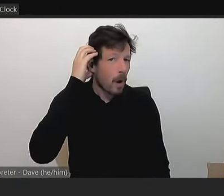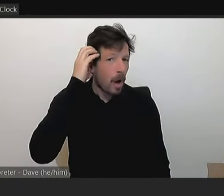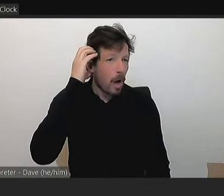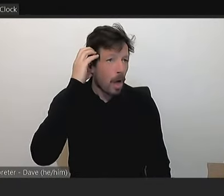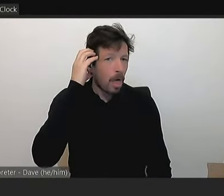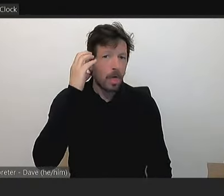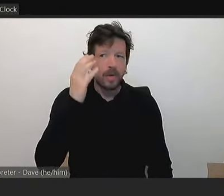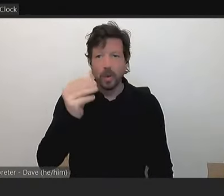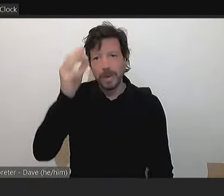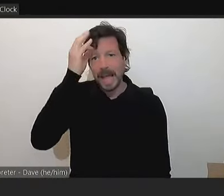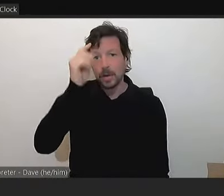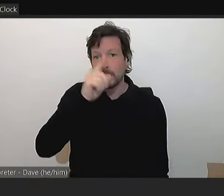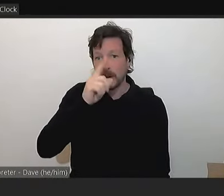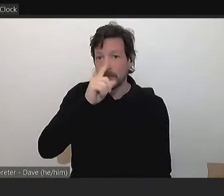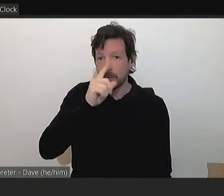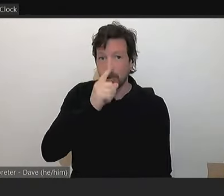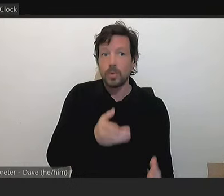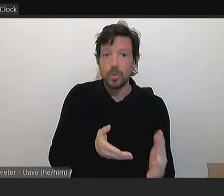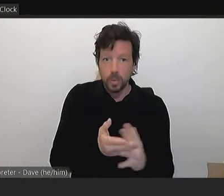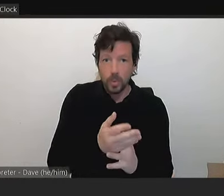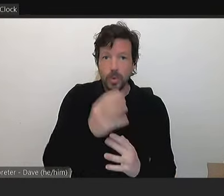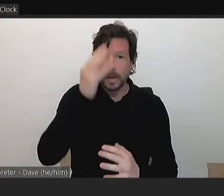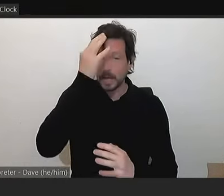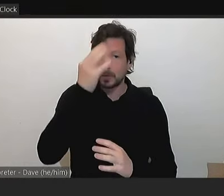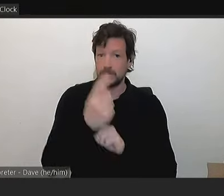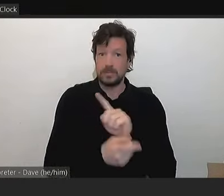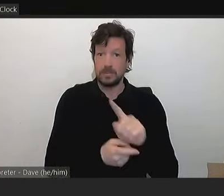during a Council meeting permitted?